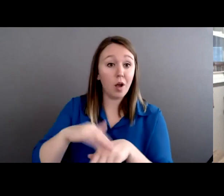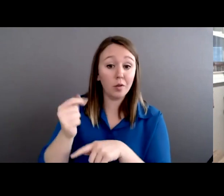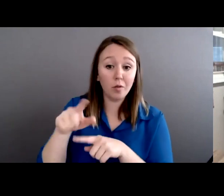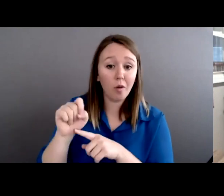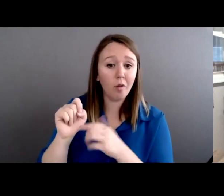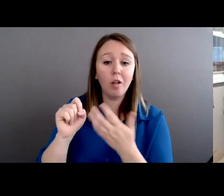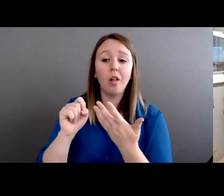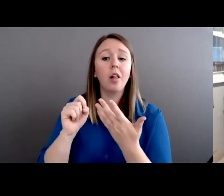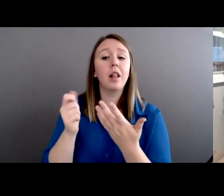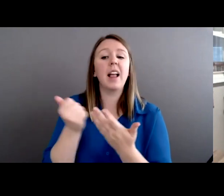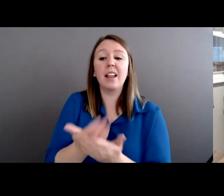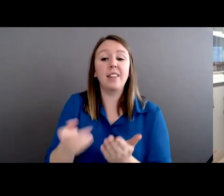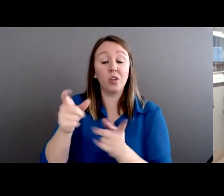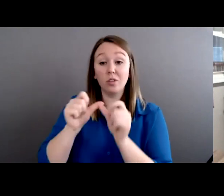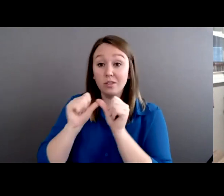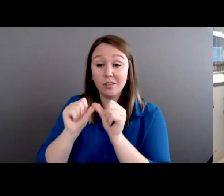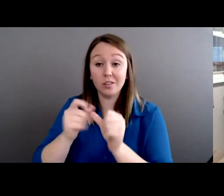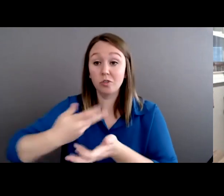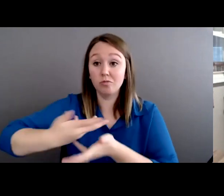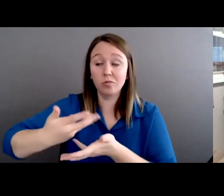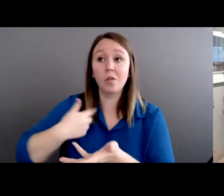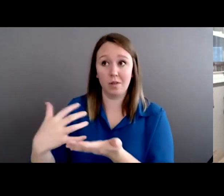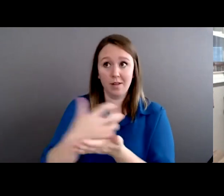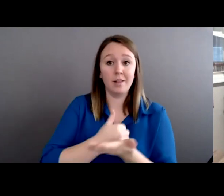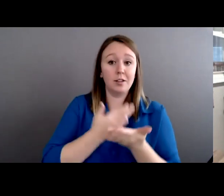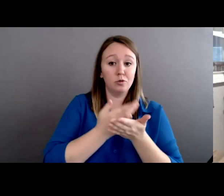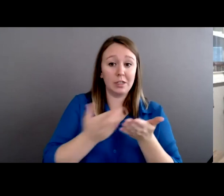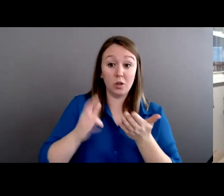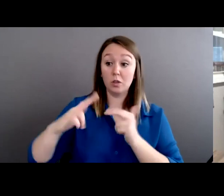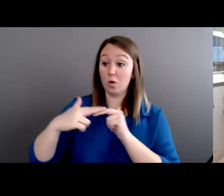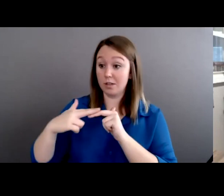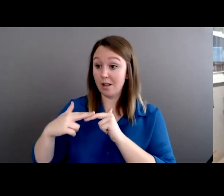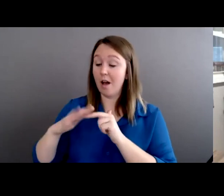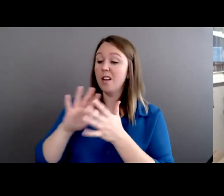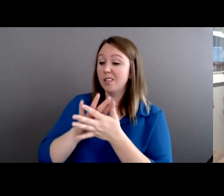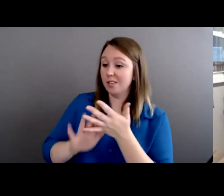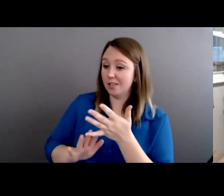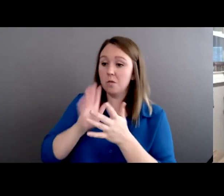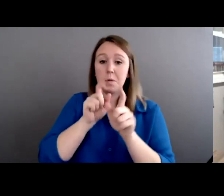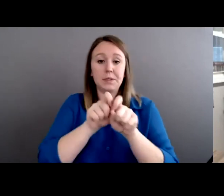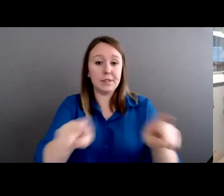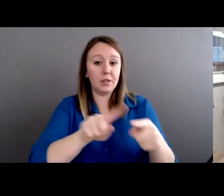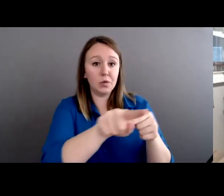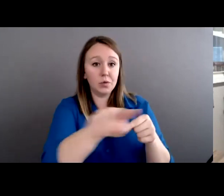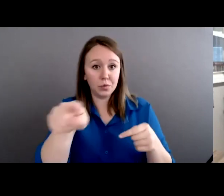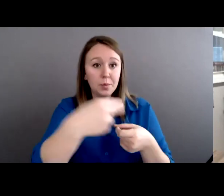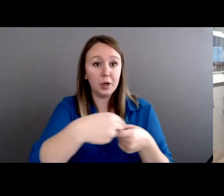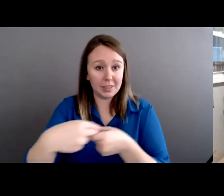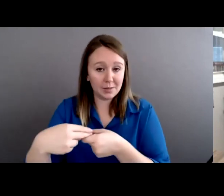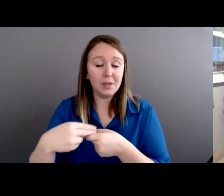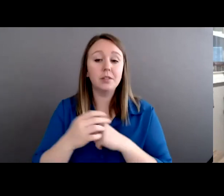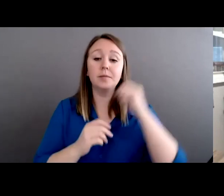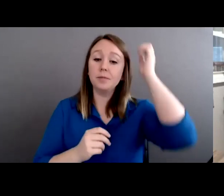engage. We will collect resources in your slide deck and send those out to participants so they have a follow-up there as well. Just a